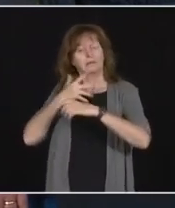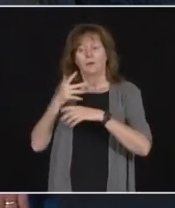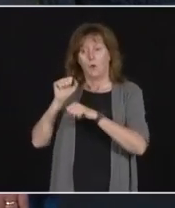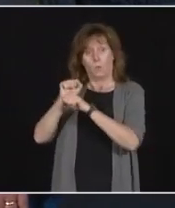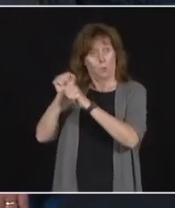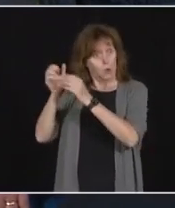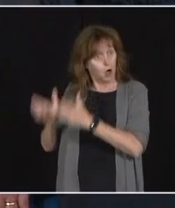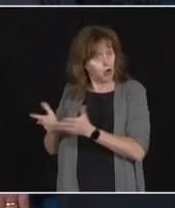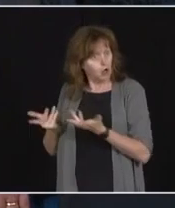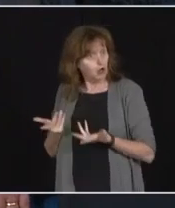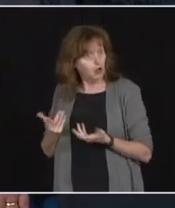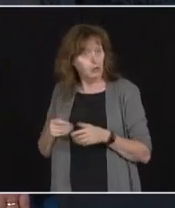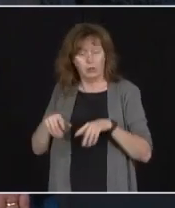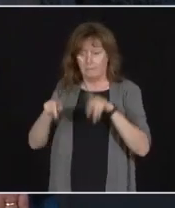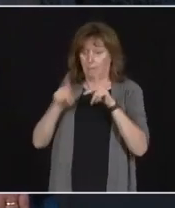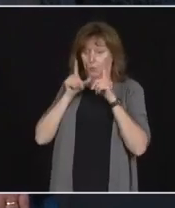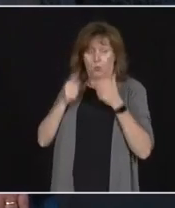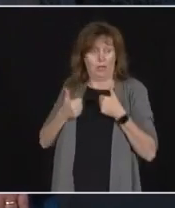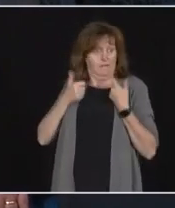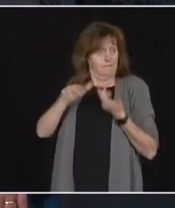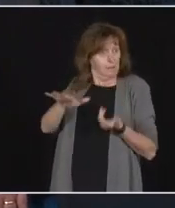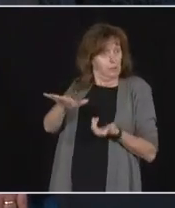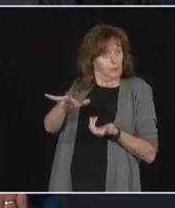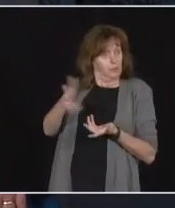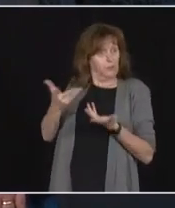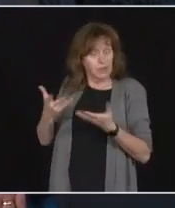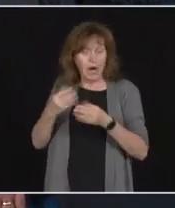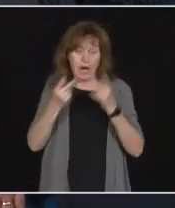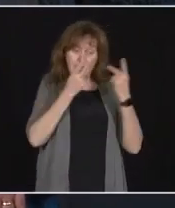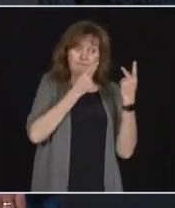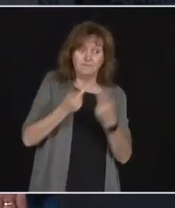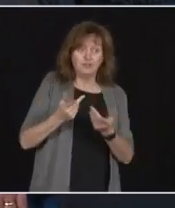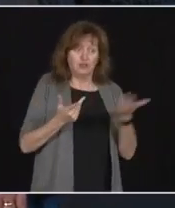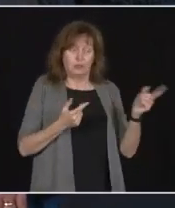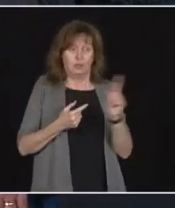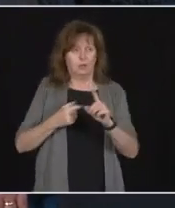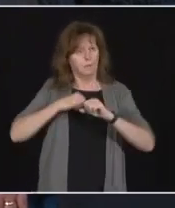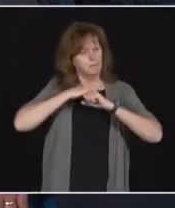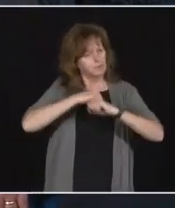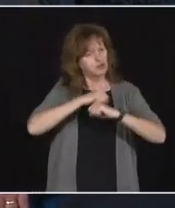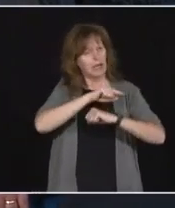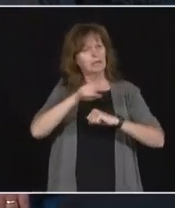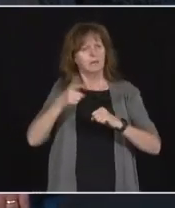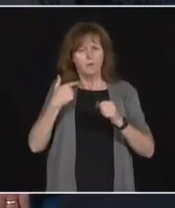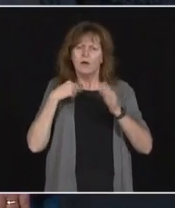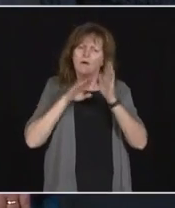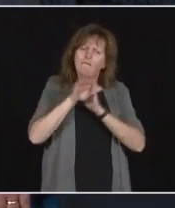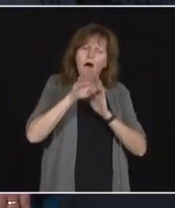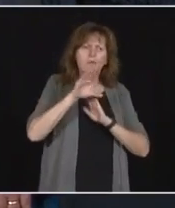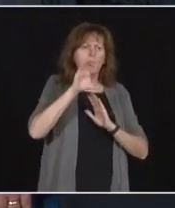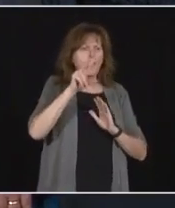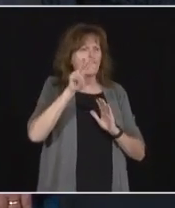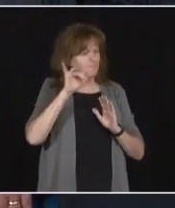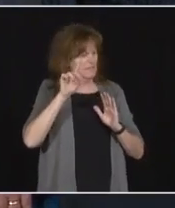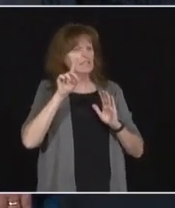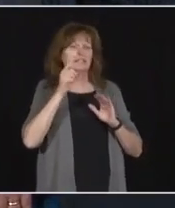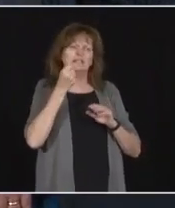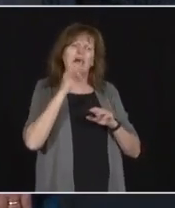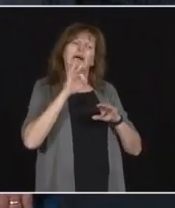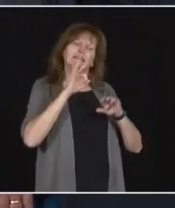deliver on our COVID-19 action plan for vulnerable people. This measures to stop COVID-19 the door,